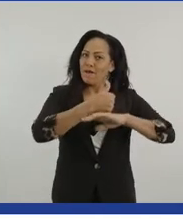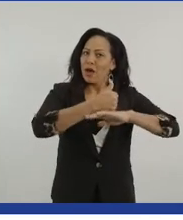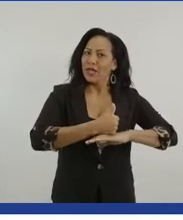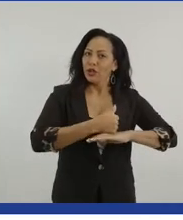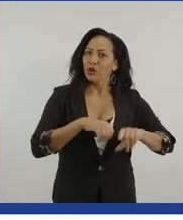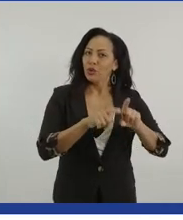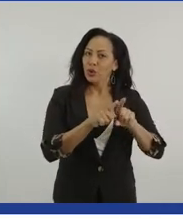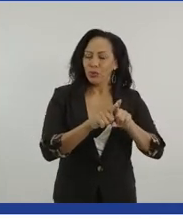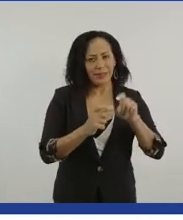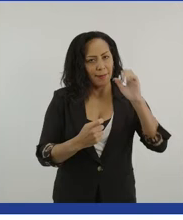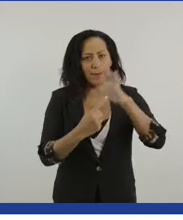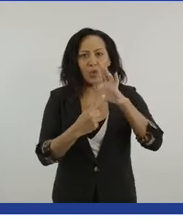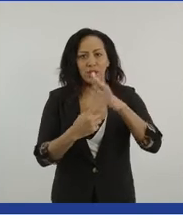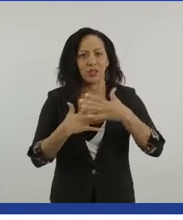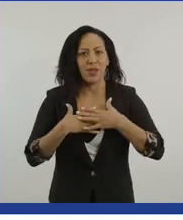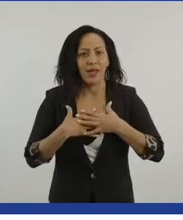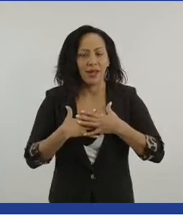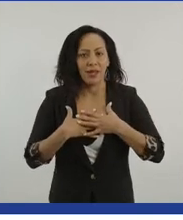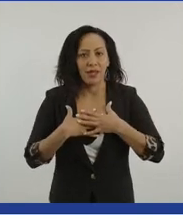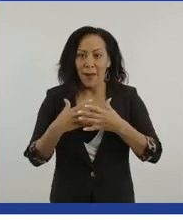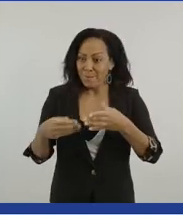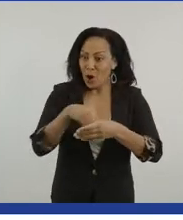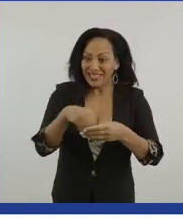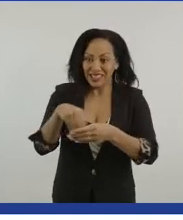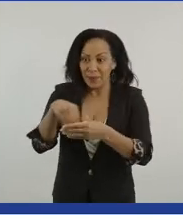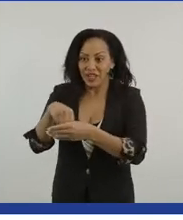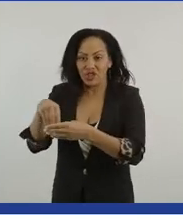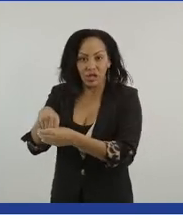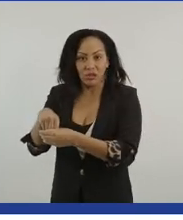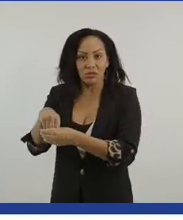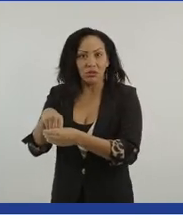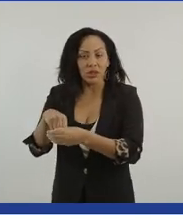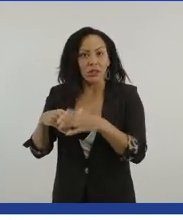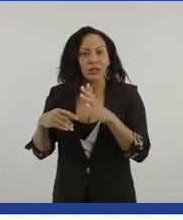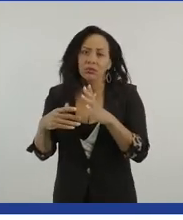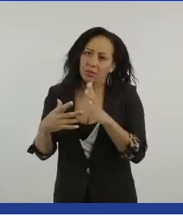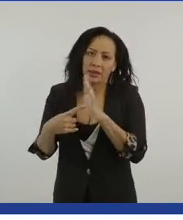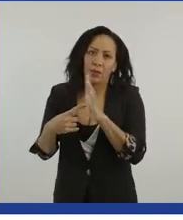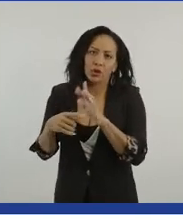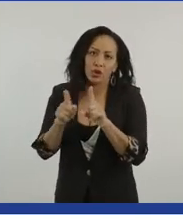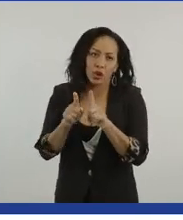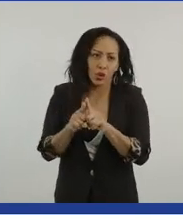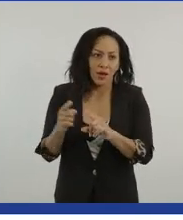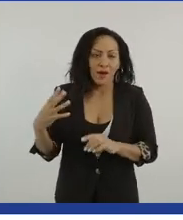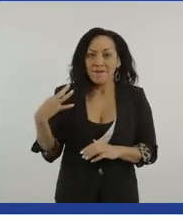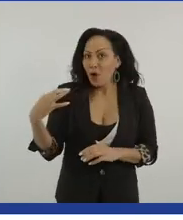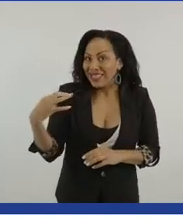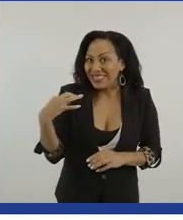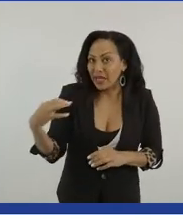important to me that it's not all about the participation as a person with a disability. We do find volunteering